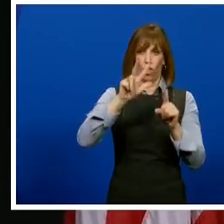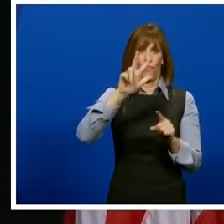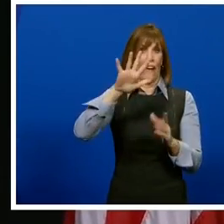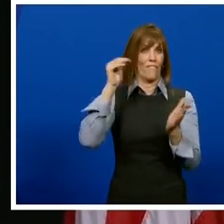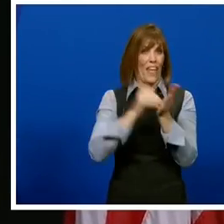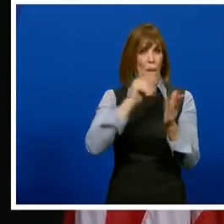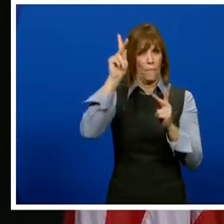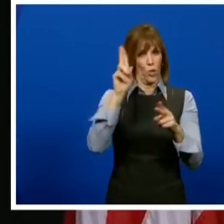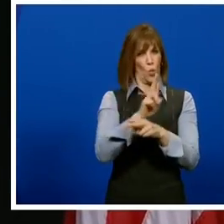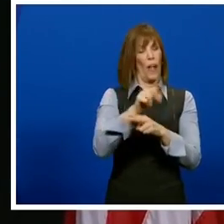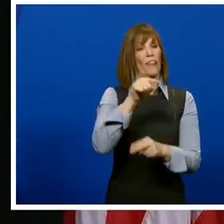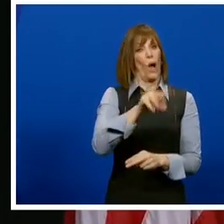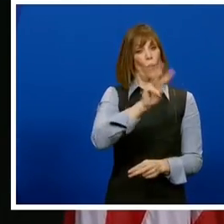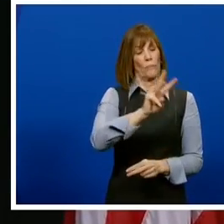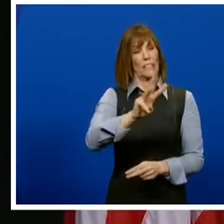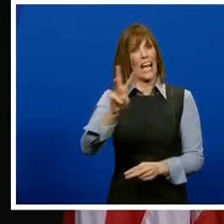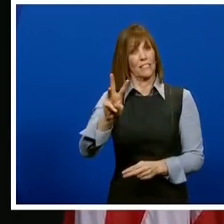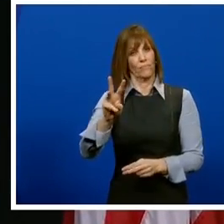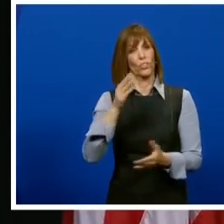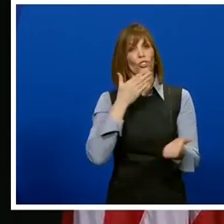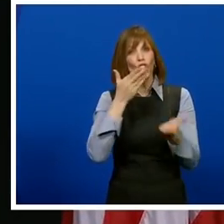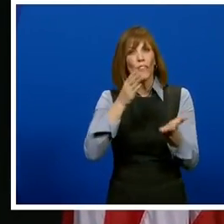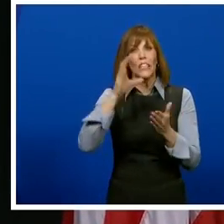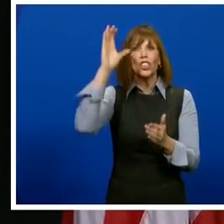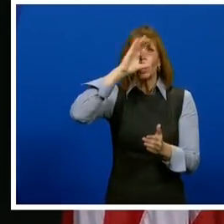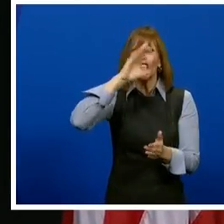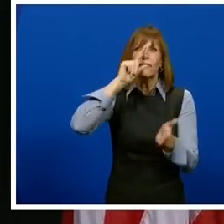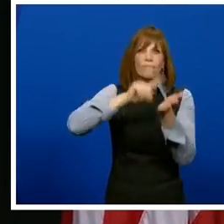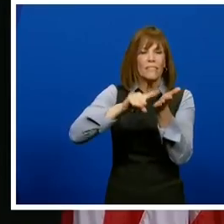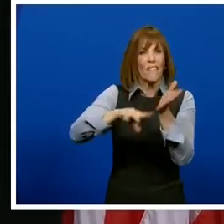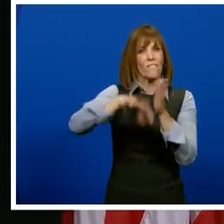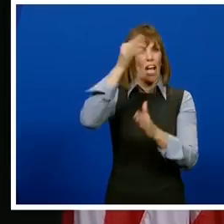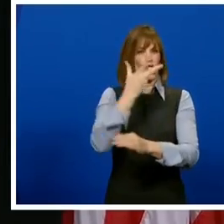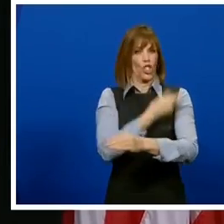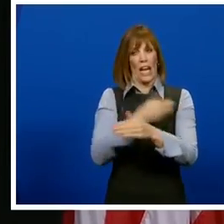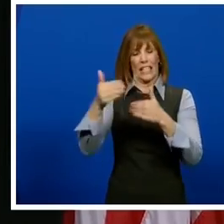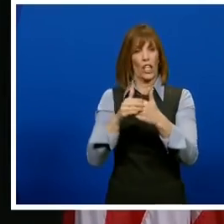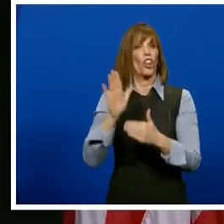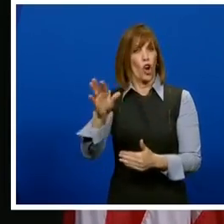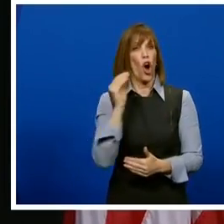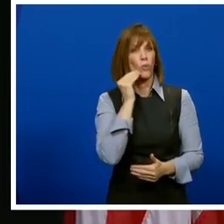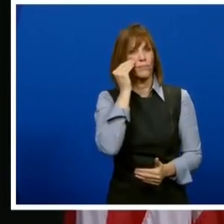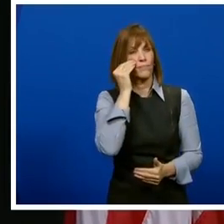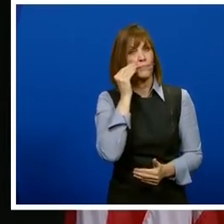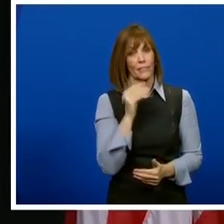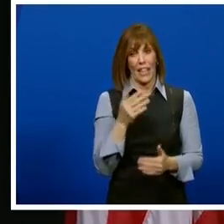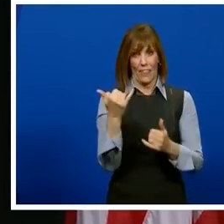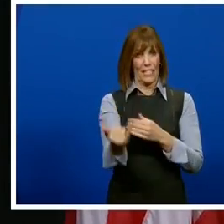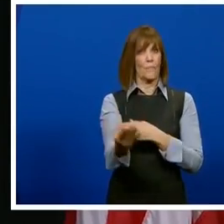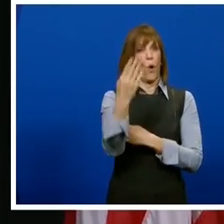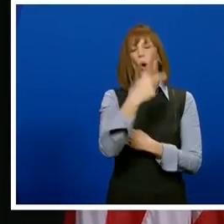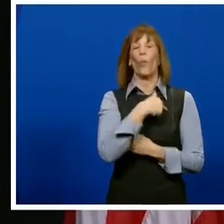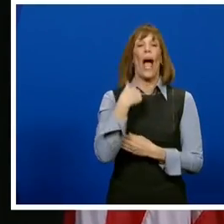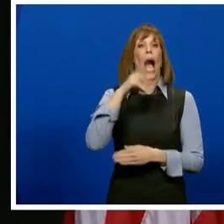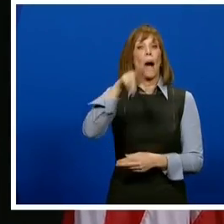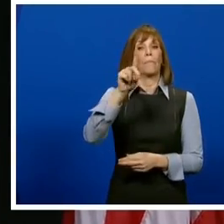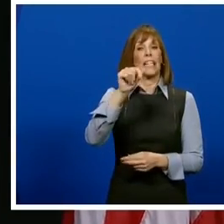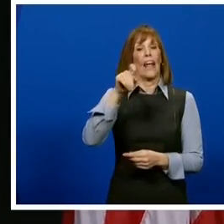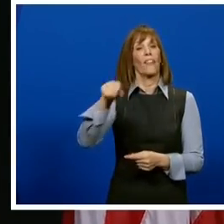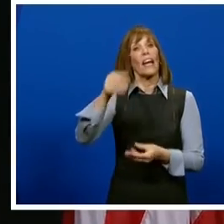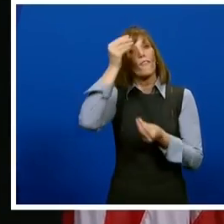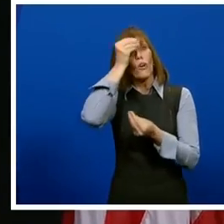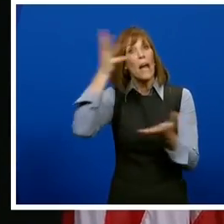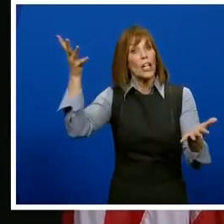who have used the vaccine provider search tool to find a vaccine near them. Earlier this morning, we updated the